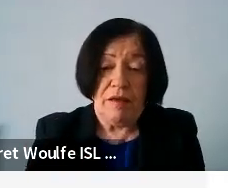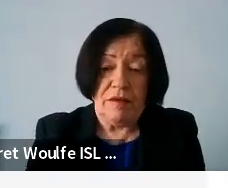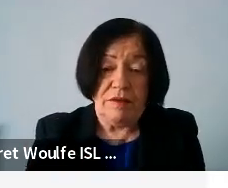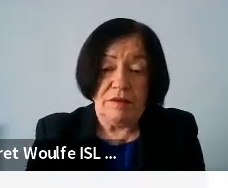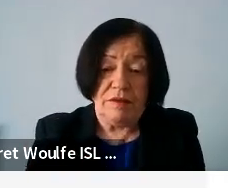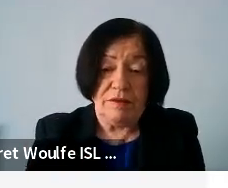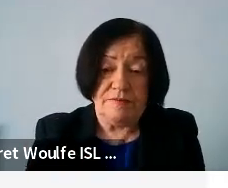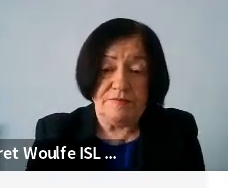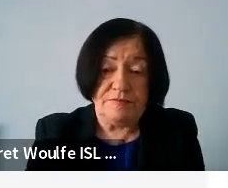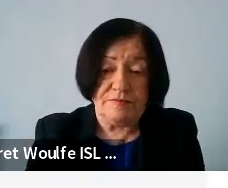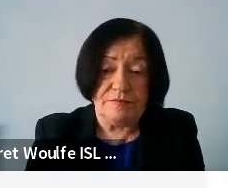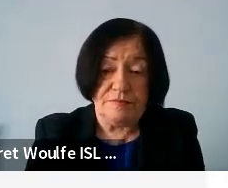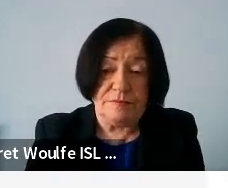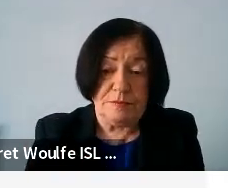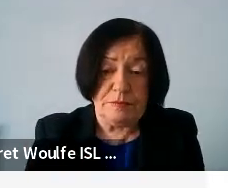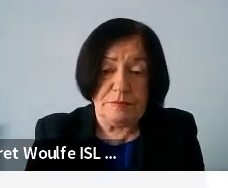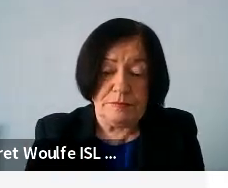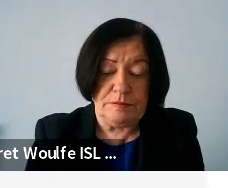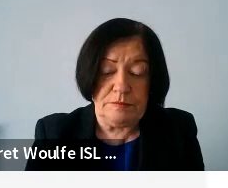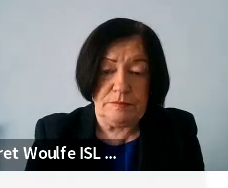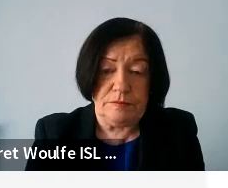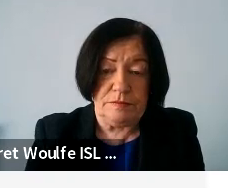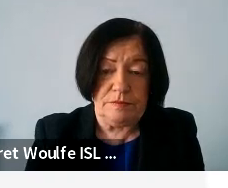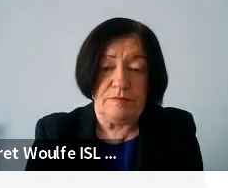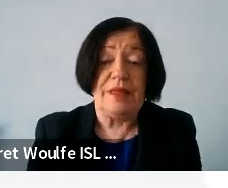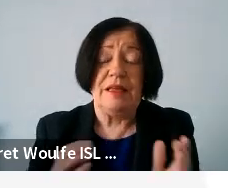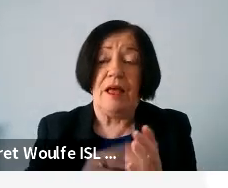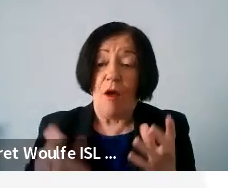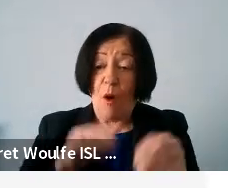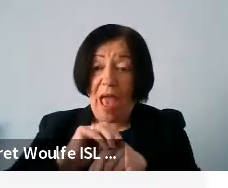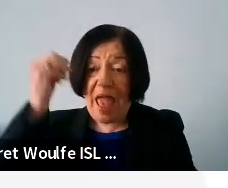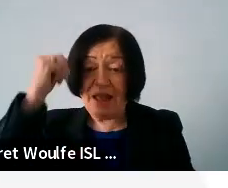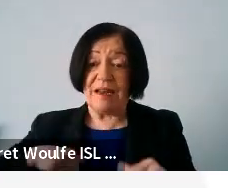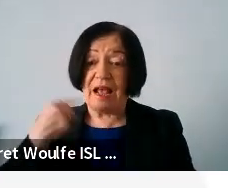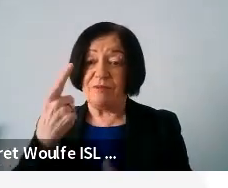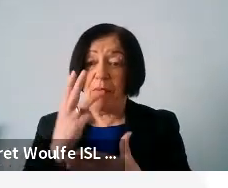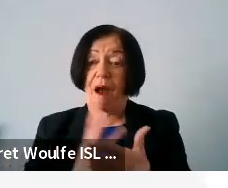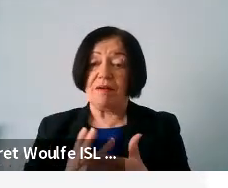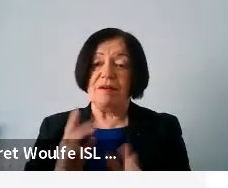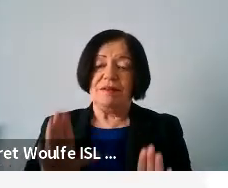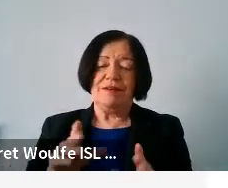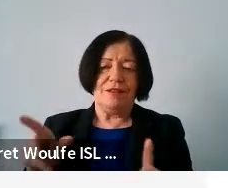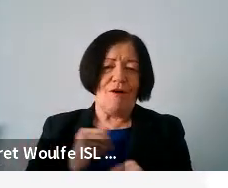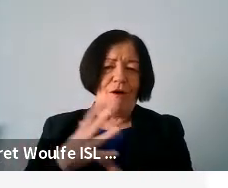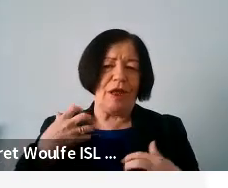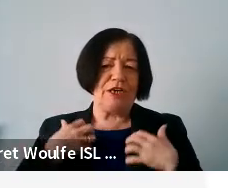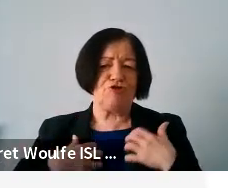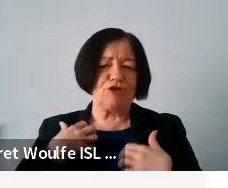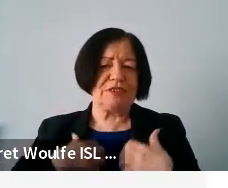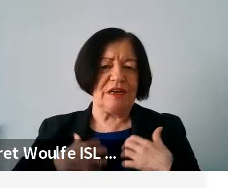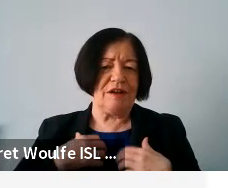session if you want, as you speak. Yeah, sure. I think that, um, these are all very interesting, um,